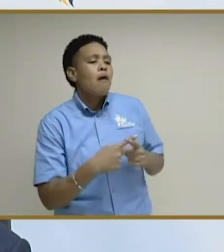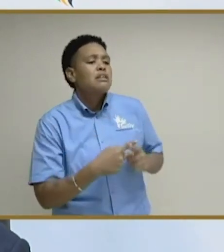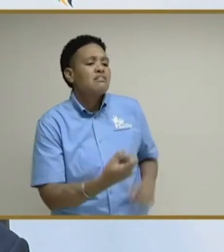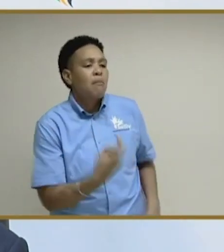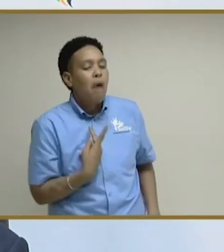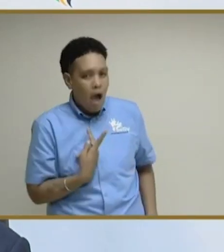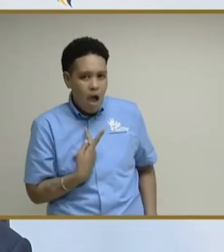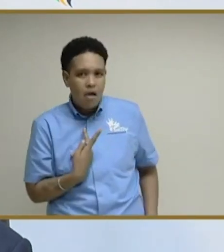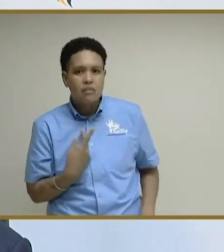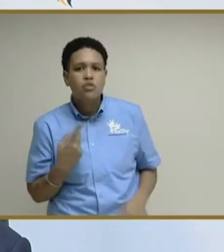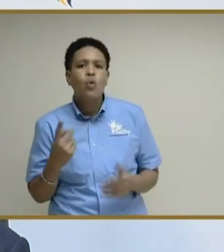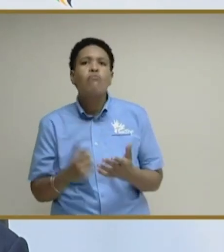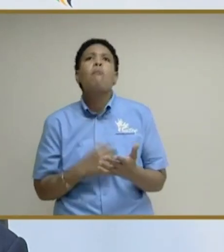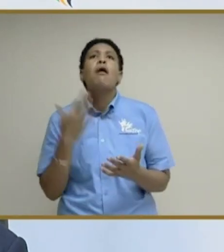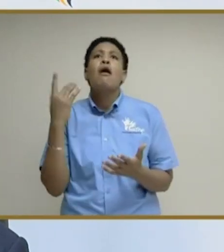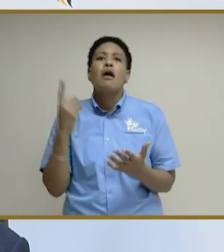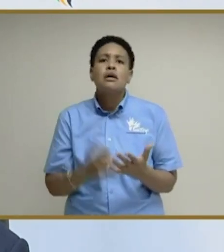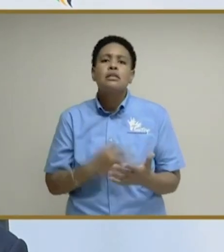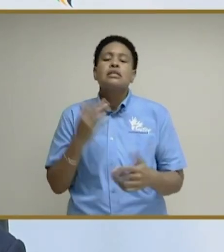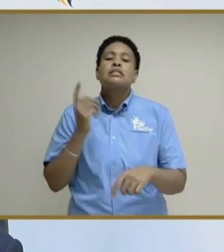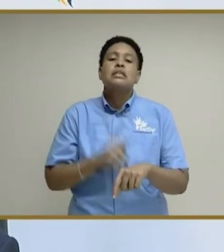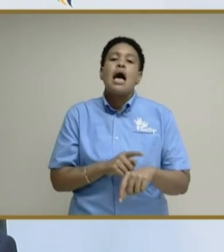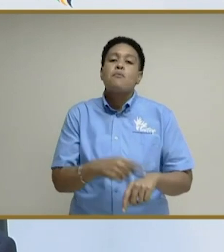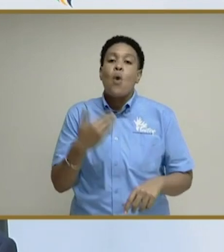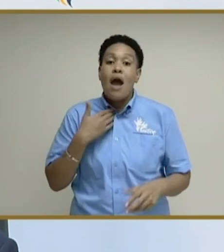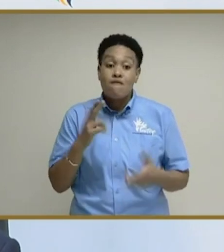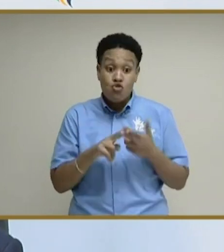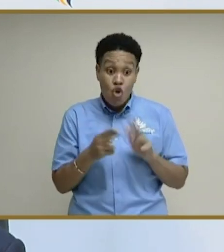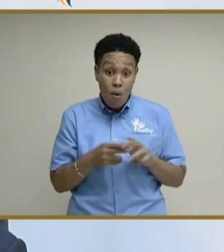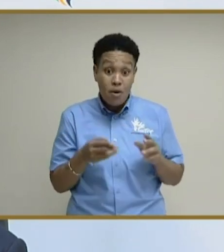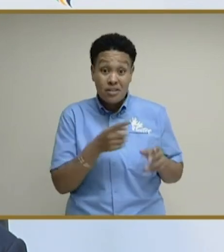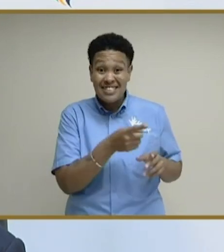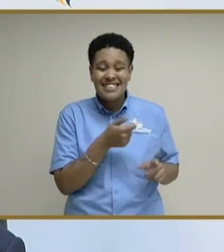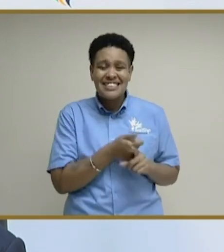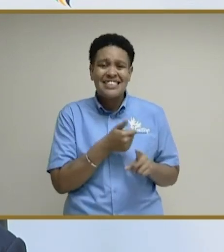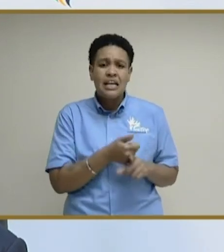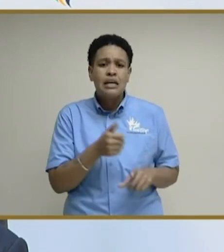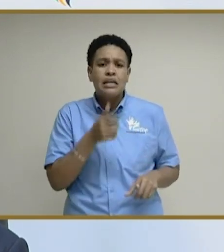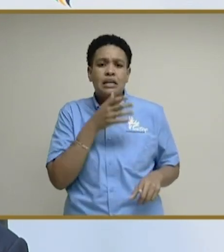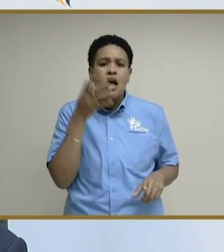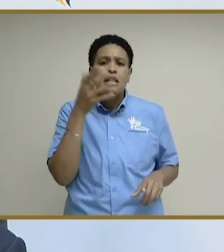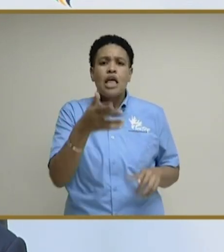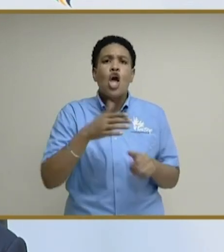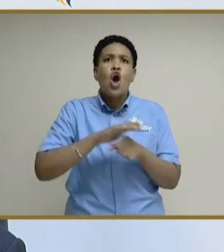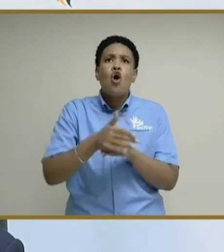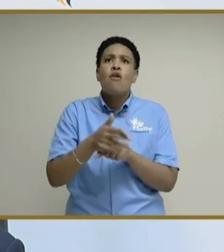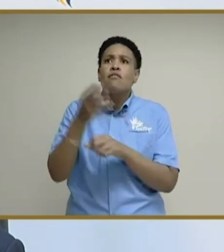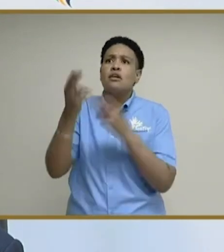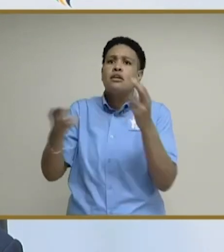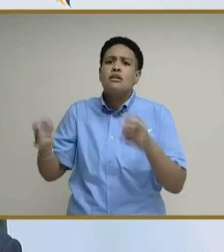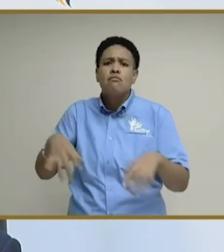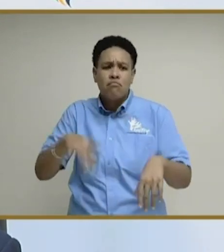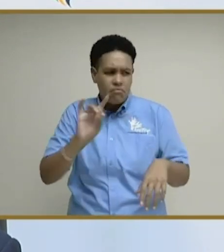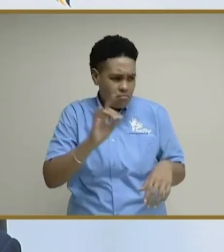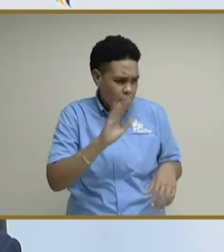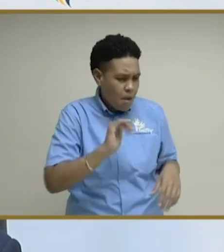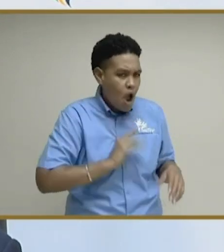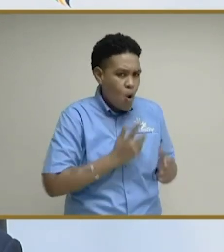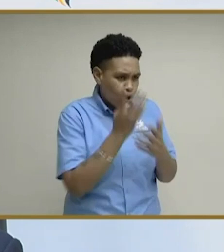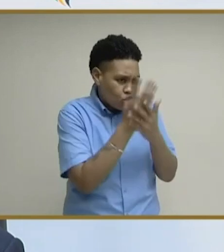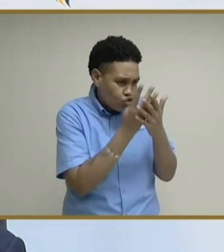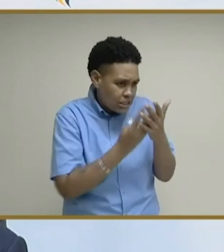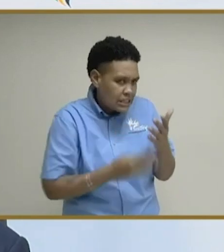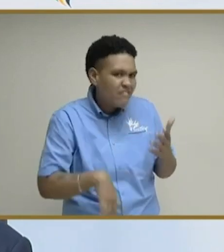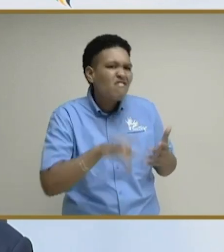positive. so from time to time, you will have cases that are not on the COVID ward that's picked up by our screening